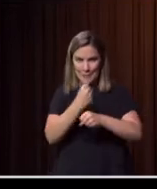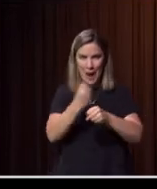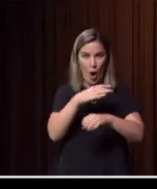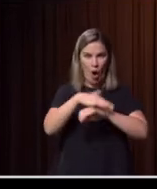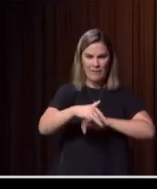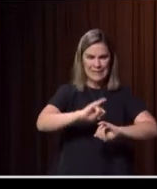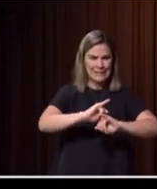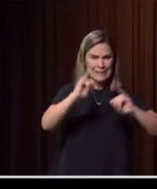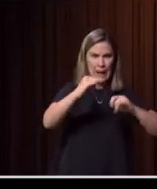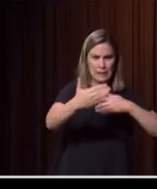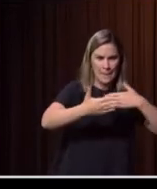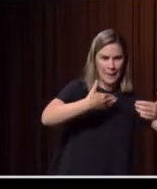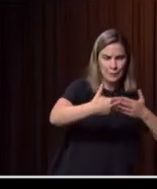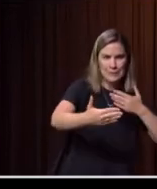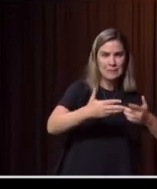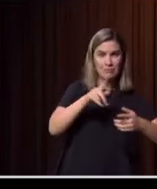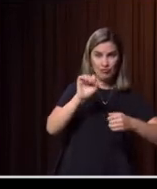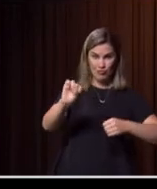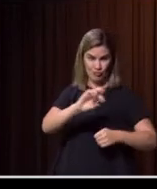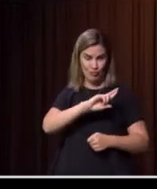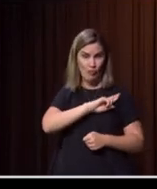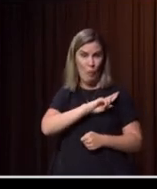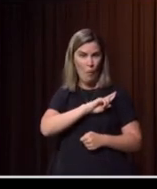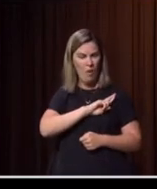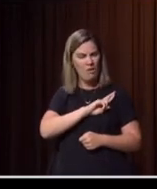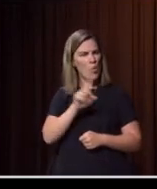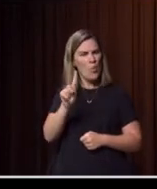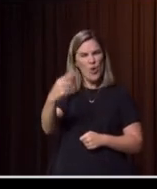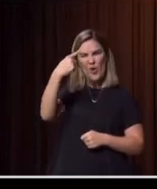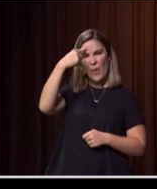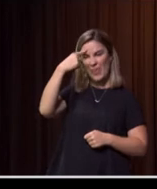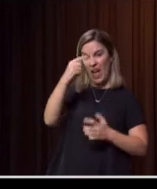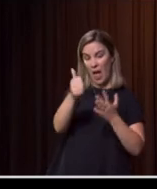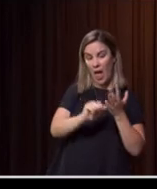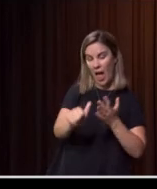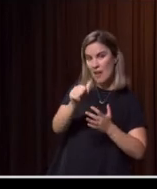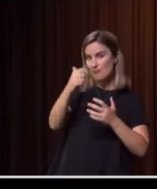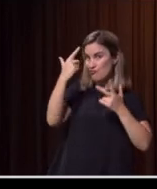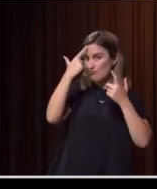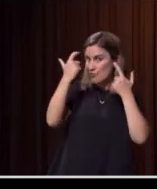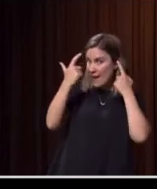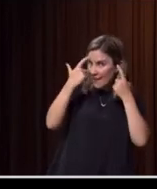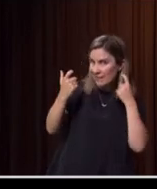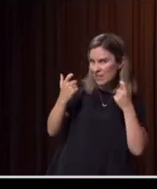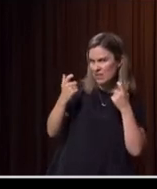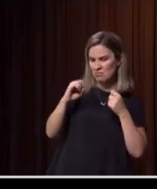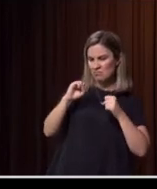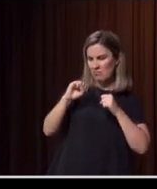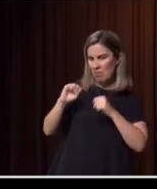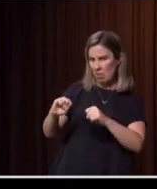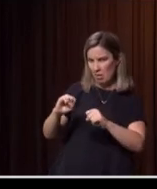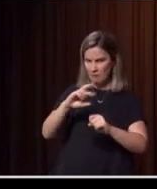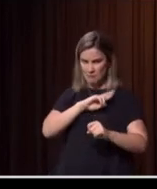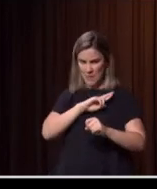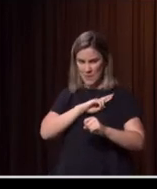management services, what do you think the role of arts and creativity can play so that as a nation we become a resilient